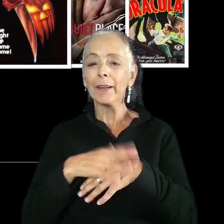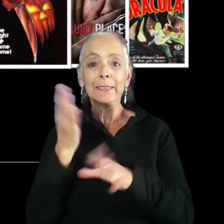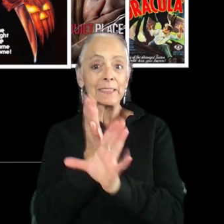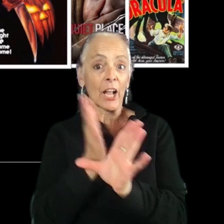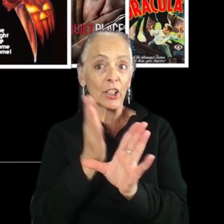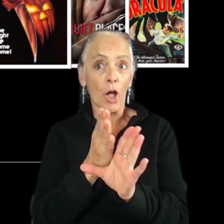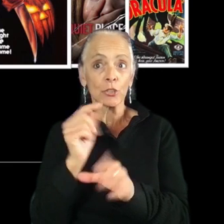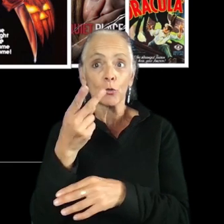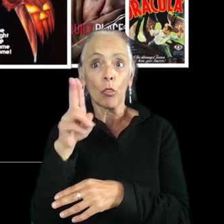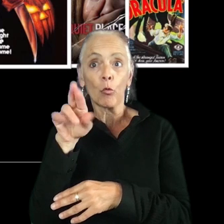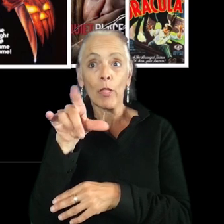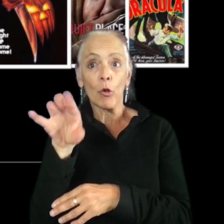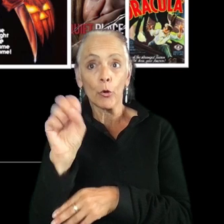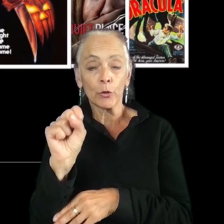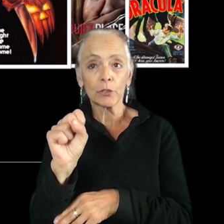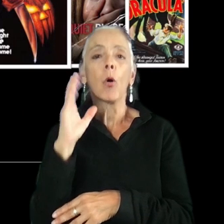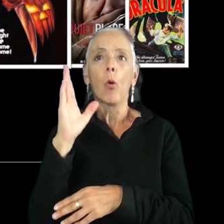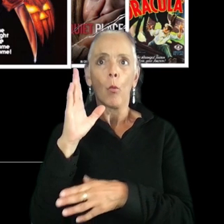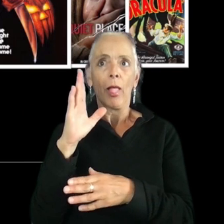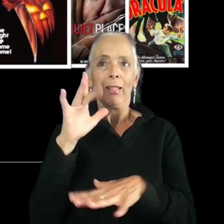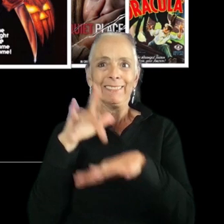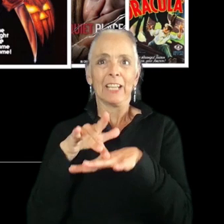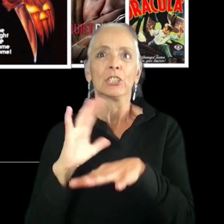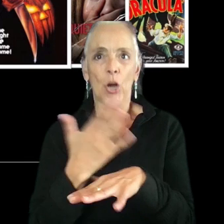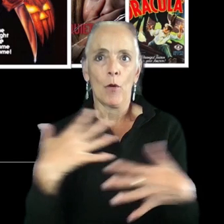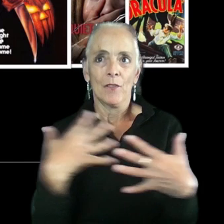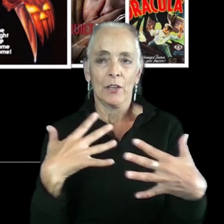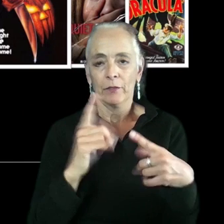horror that will go and tap into that fear of ours in different ways.